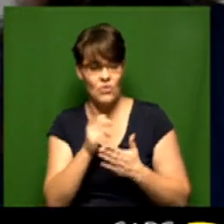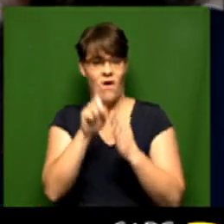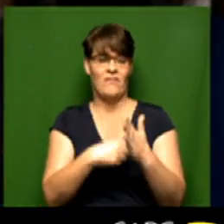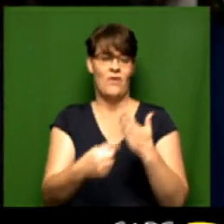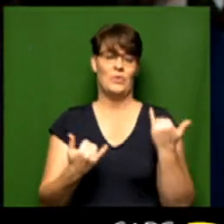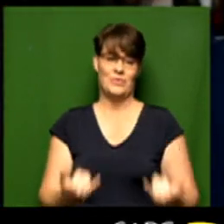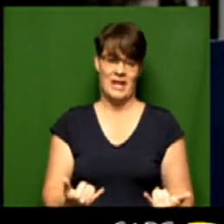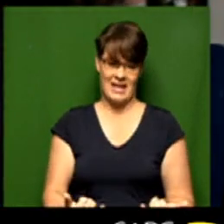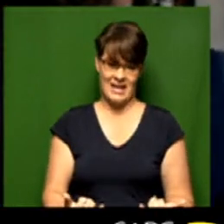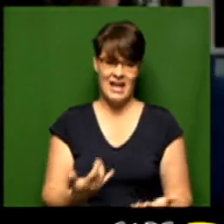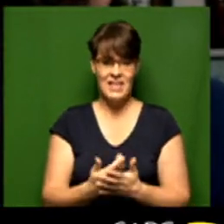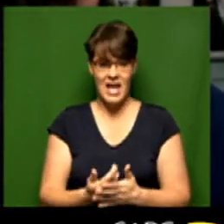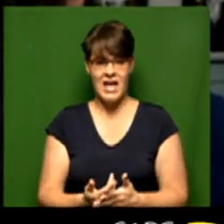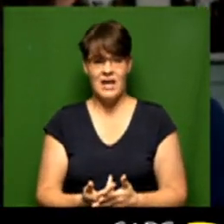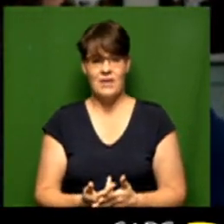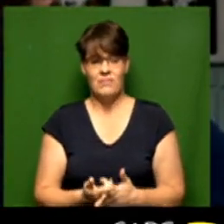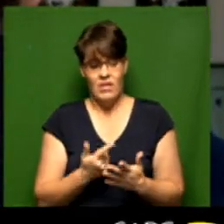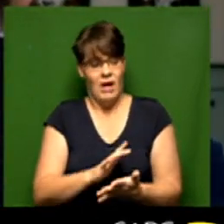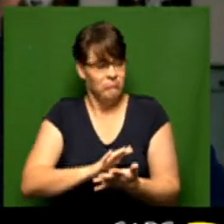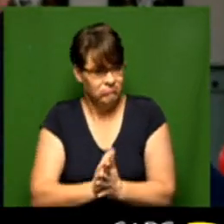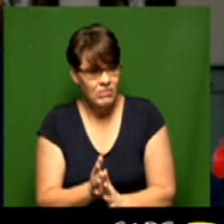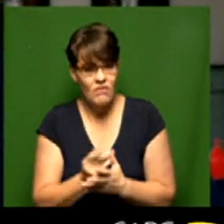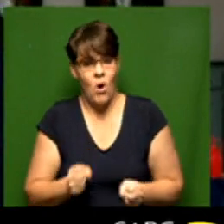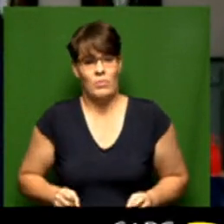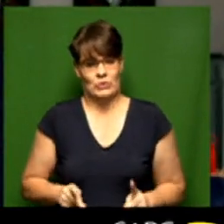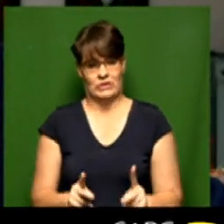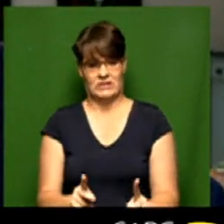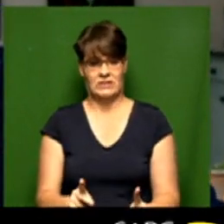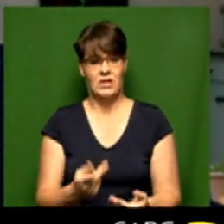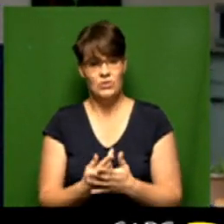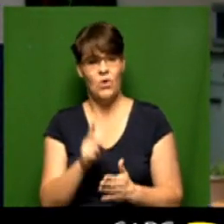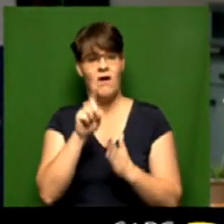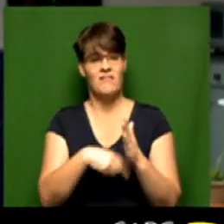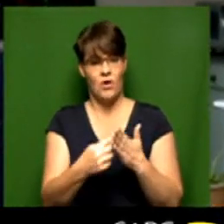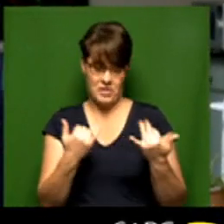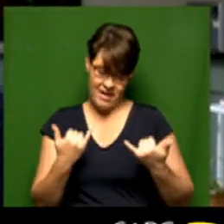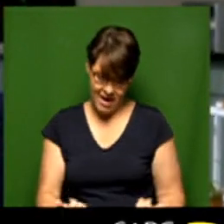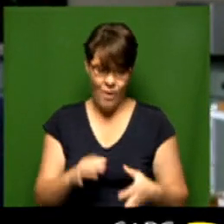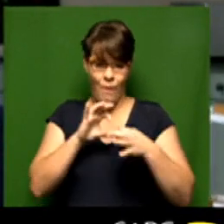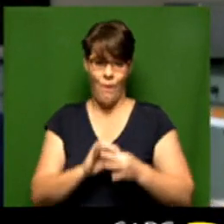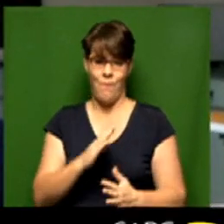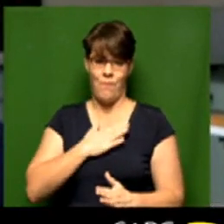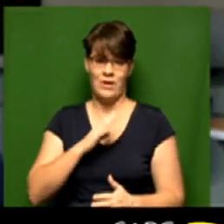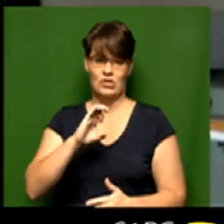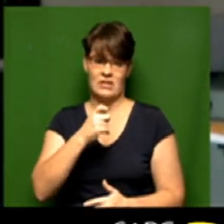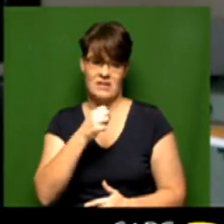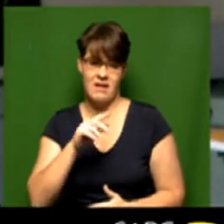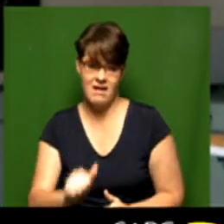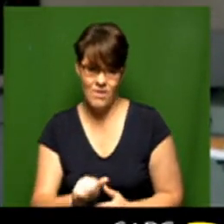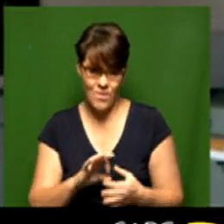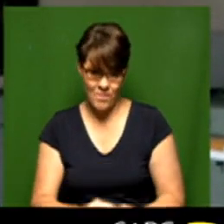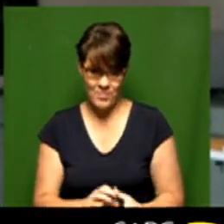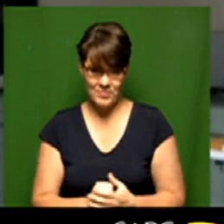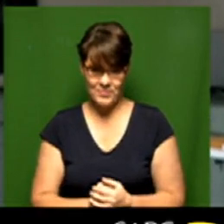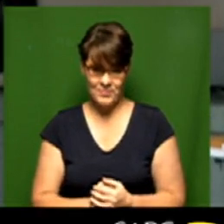their votes today and they are greatly appreciative of the opportunity to be able to vote right here at Cheshire homes just tell